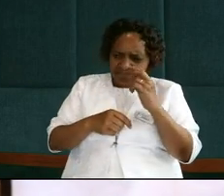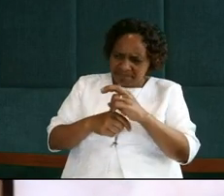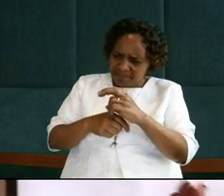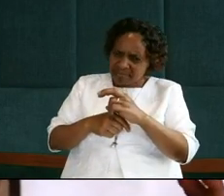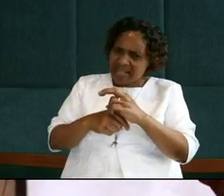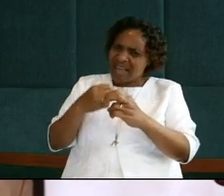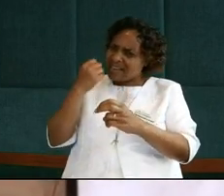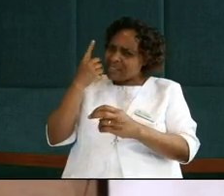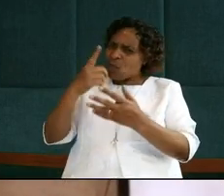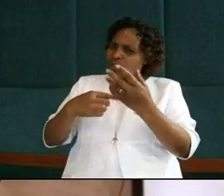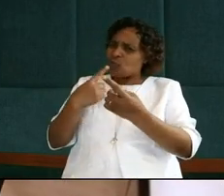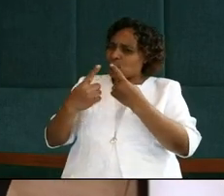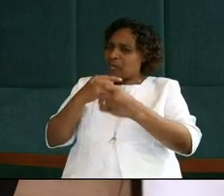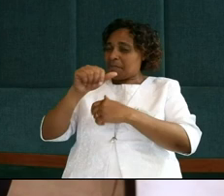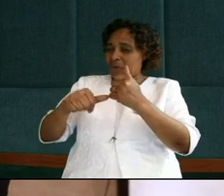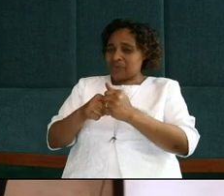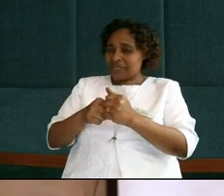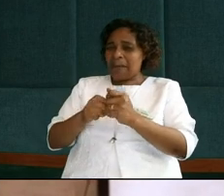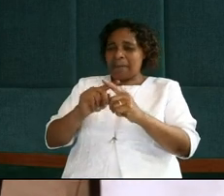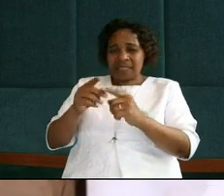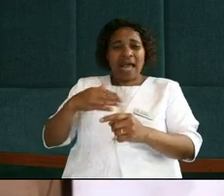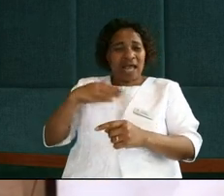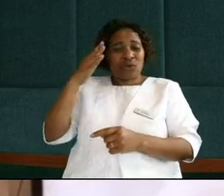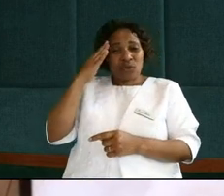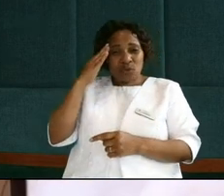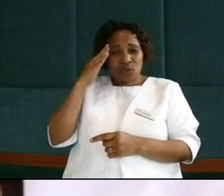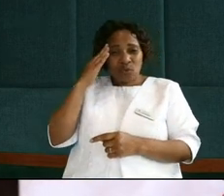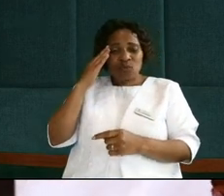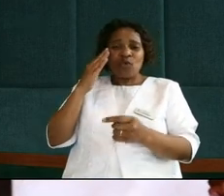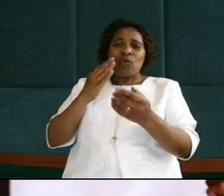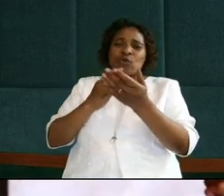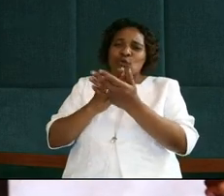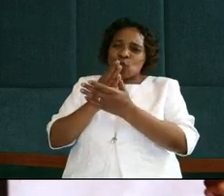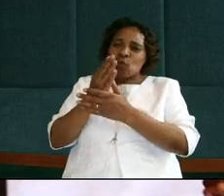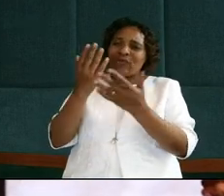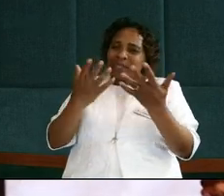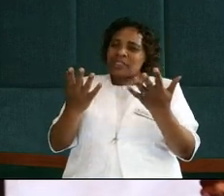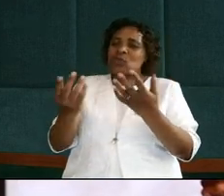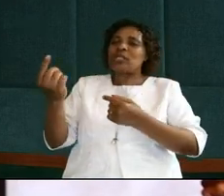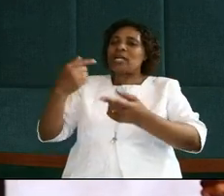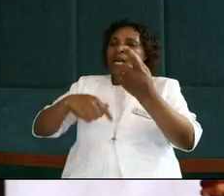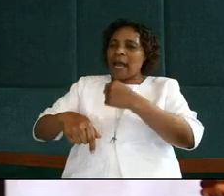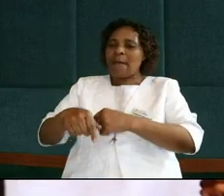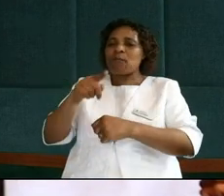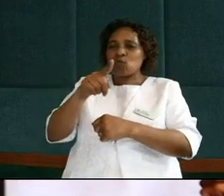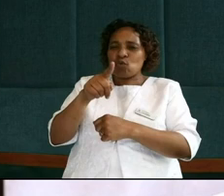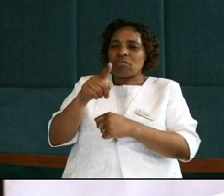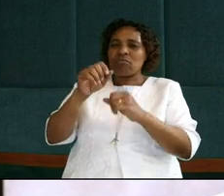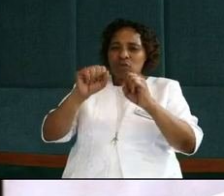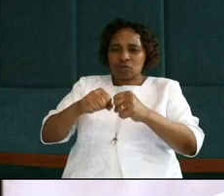understand what you're talking about. I know through customary rights, you are right.